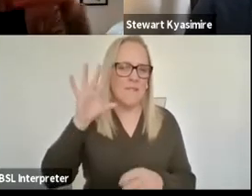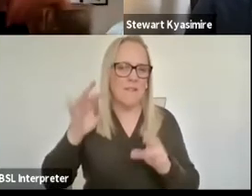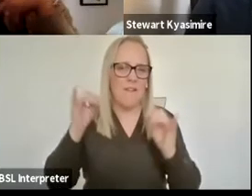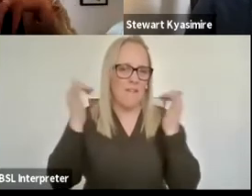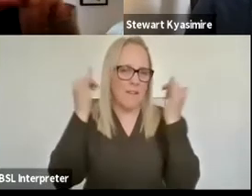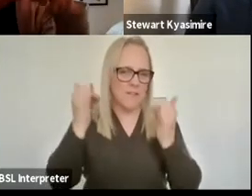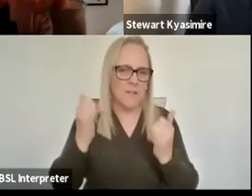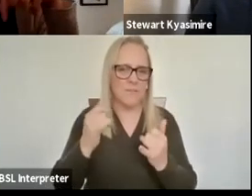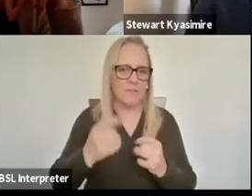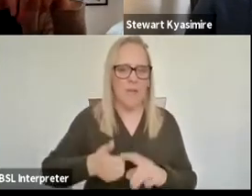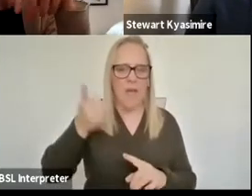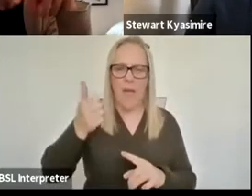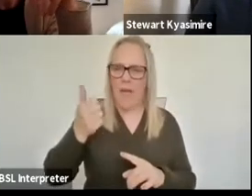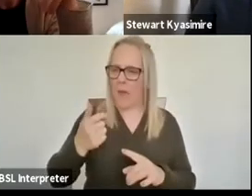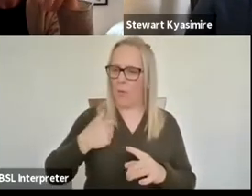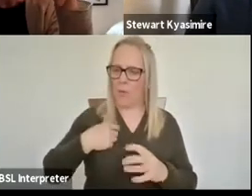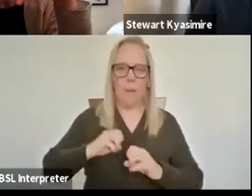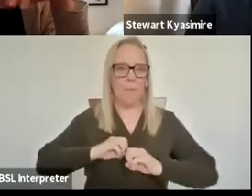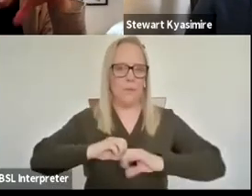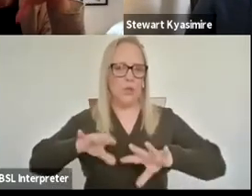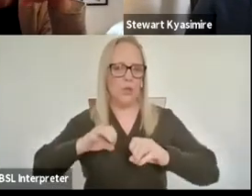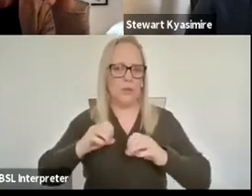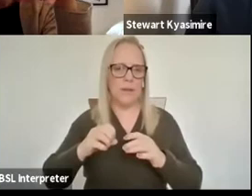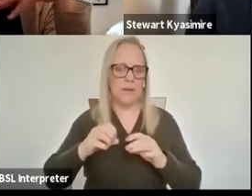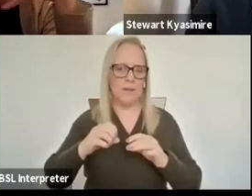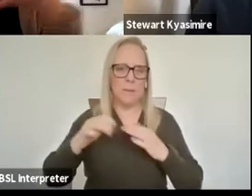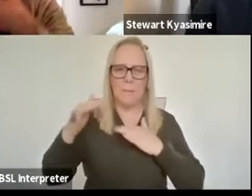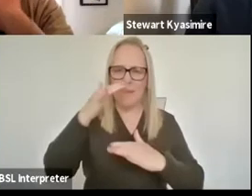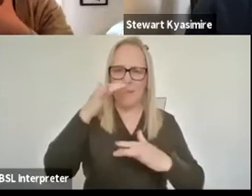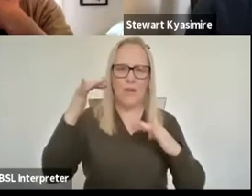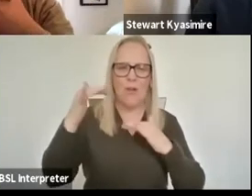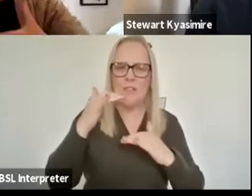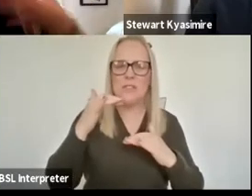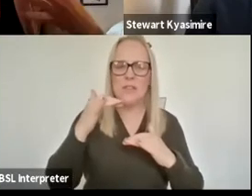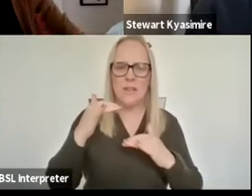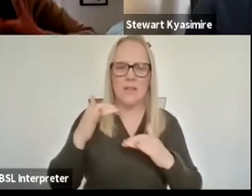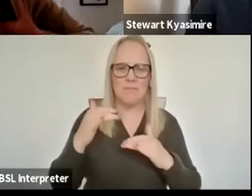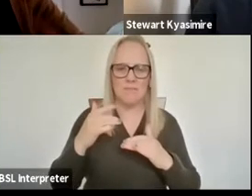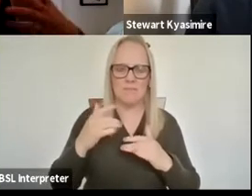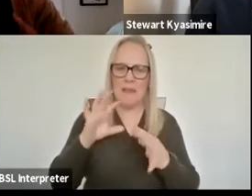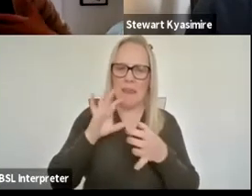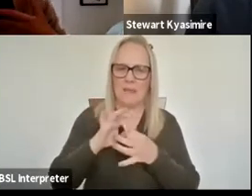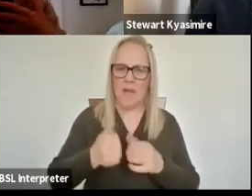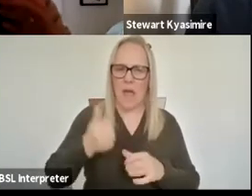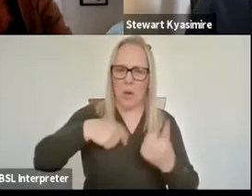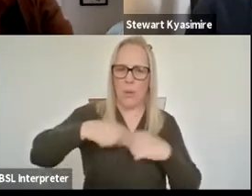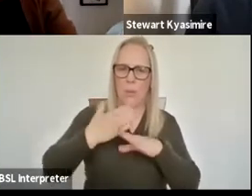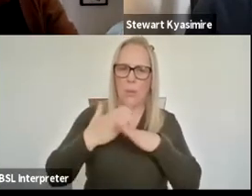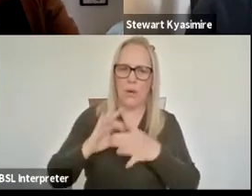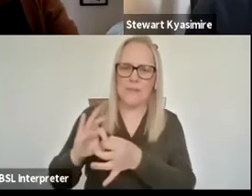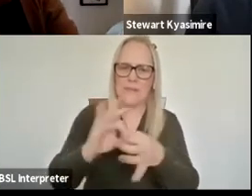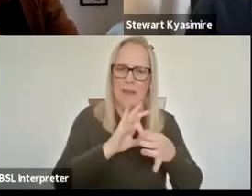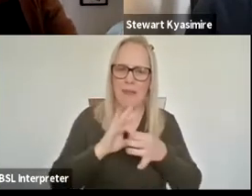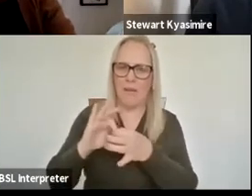the producing methodologies I use which are very relational based on how we work together as people how